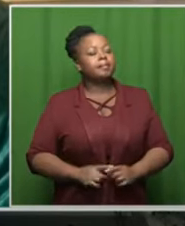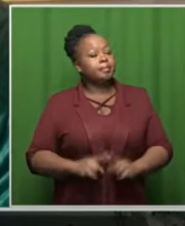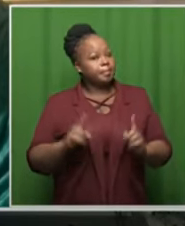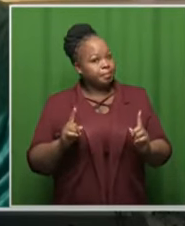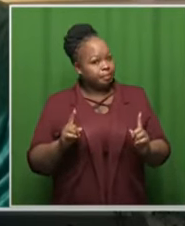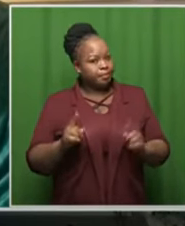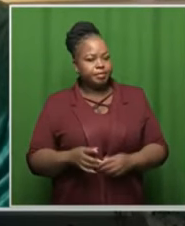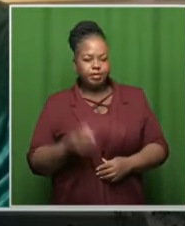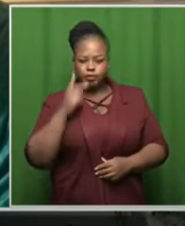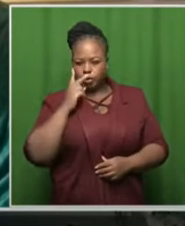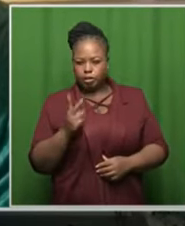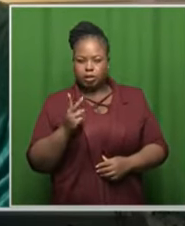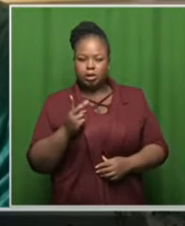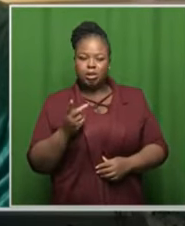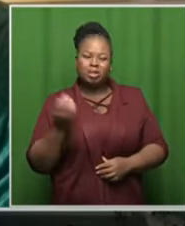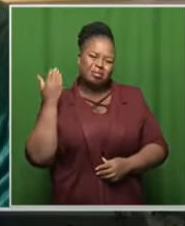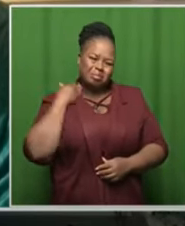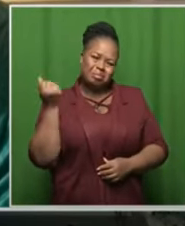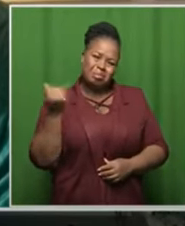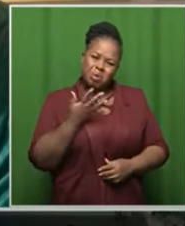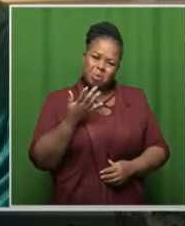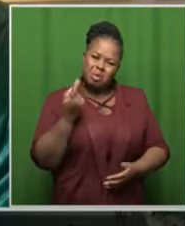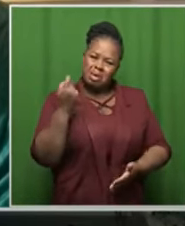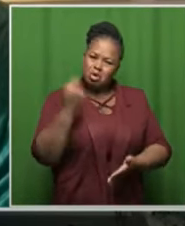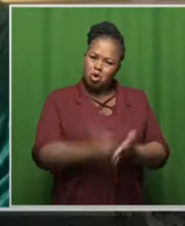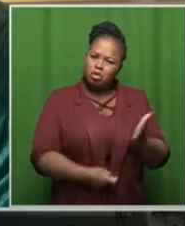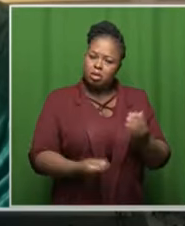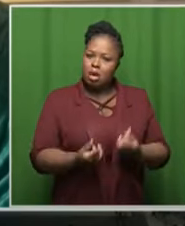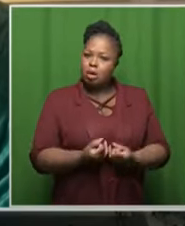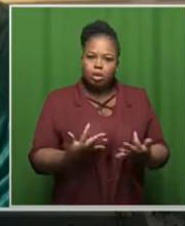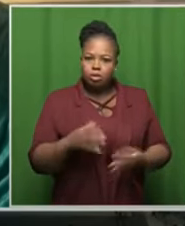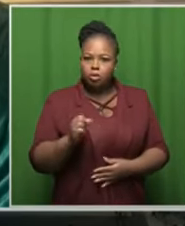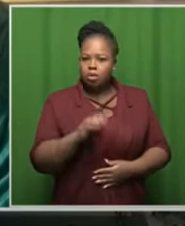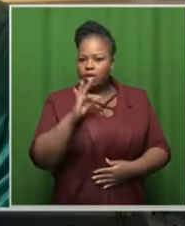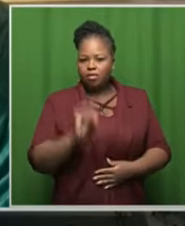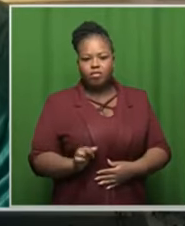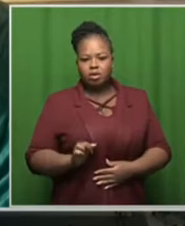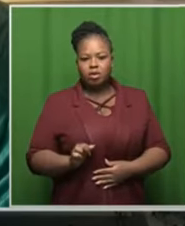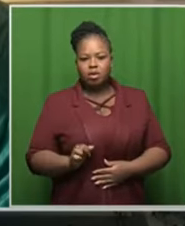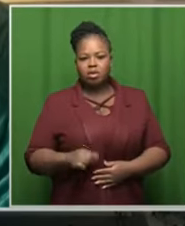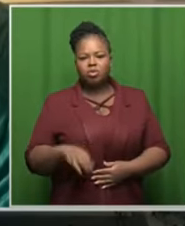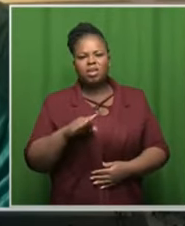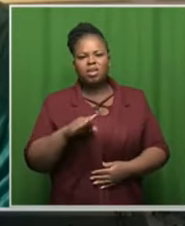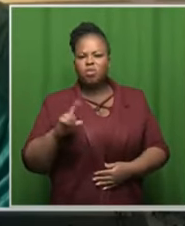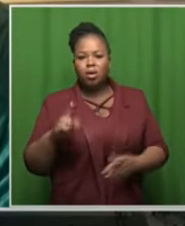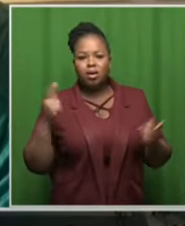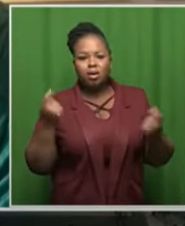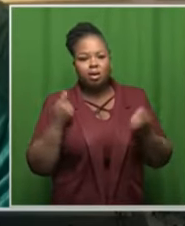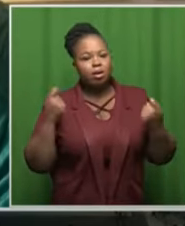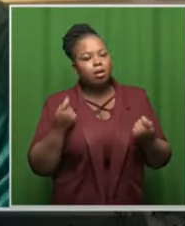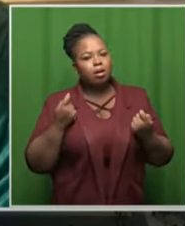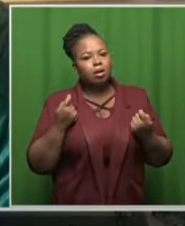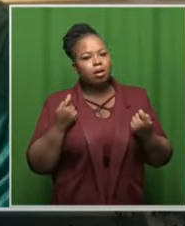if you look at the cost uh what will it cost south africa to put on a formula one event